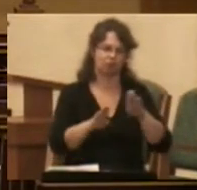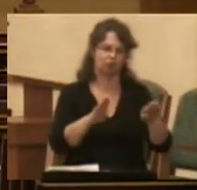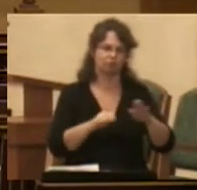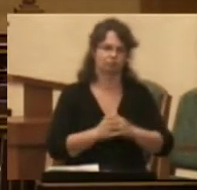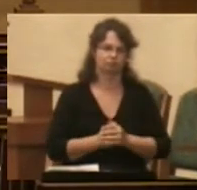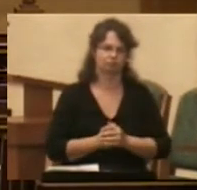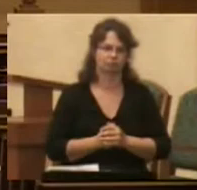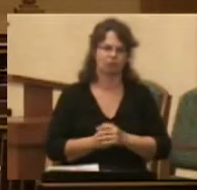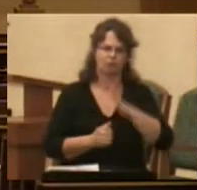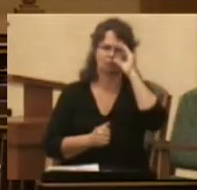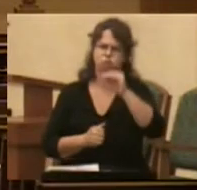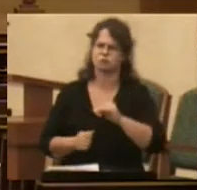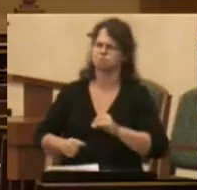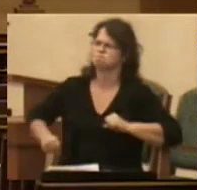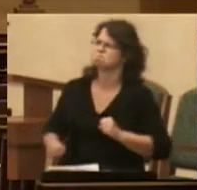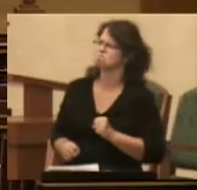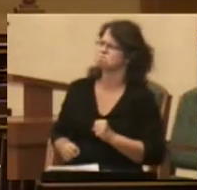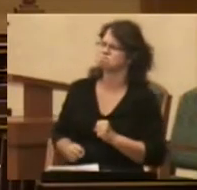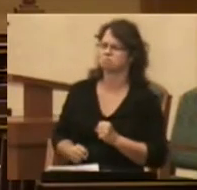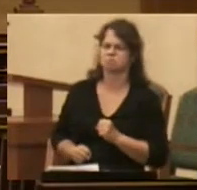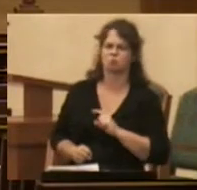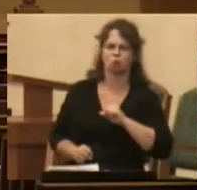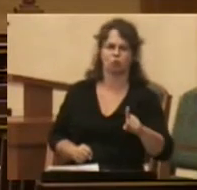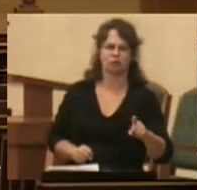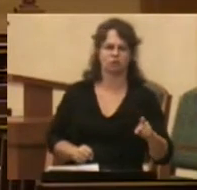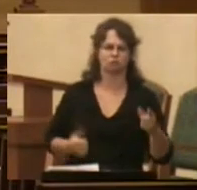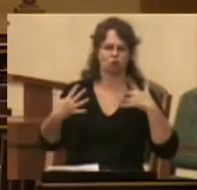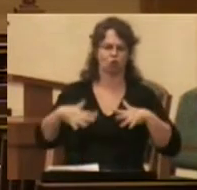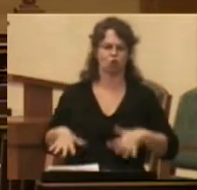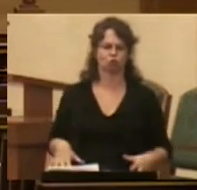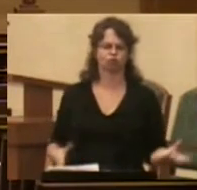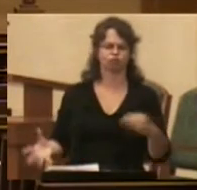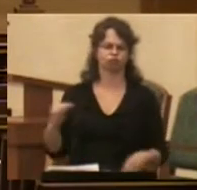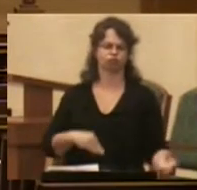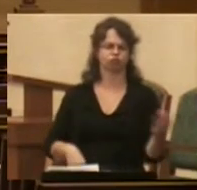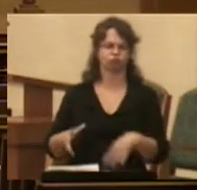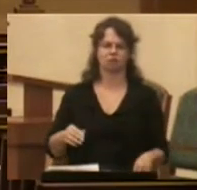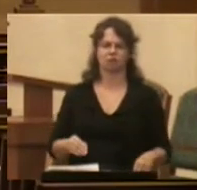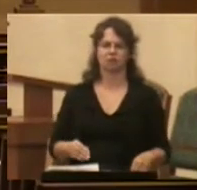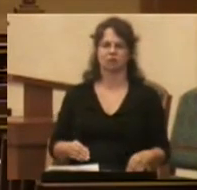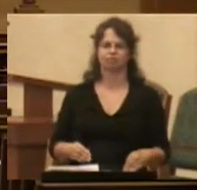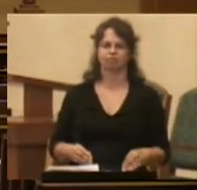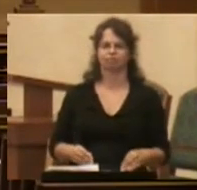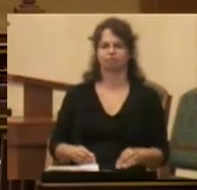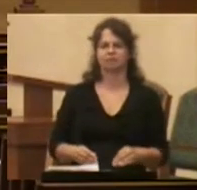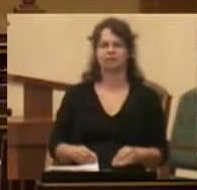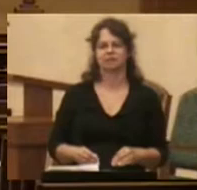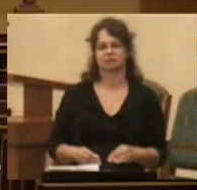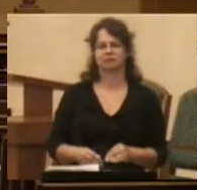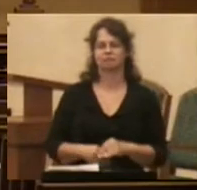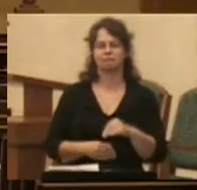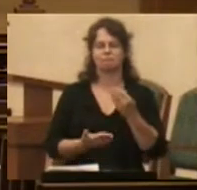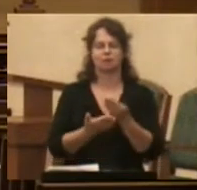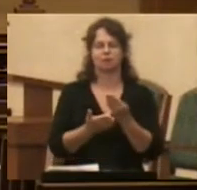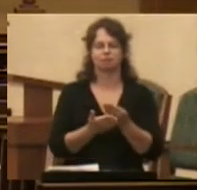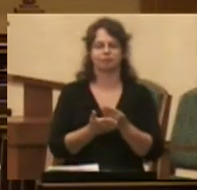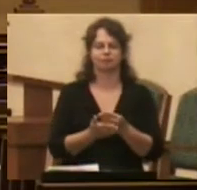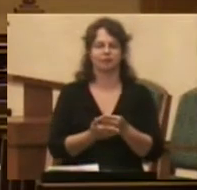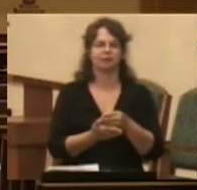rebelled even further went and collected some clothing his teddy bear and some money his piggy bank